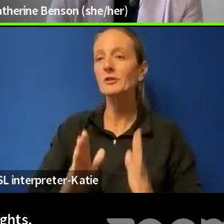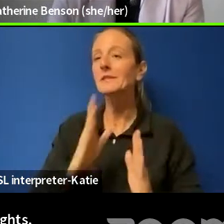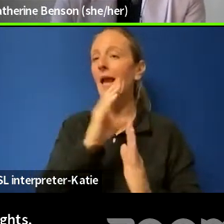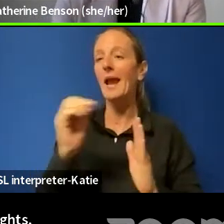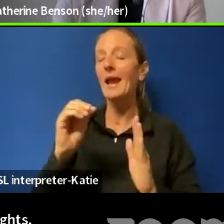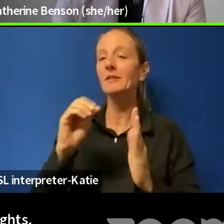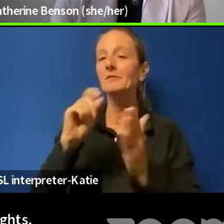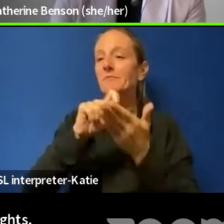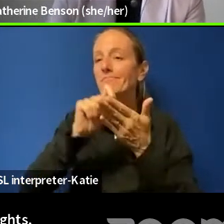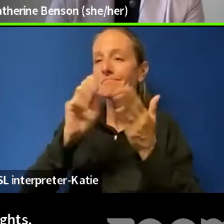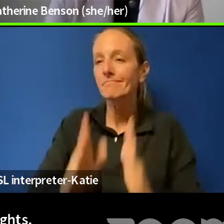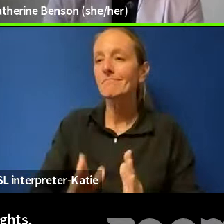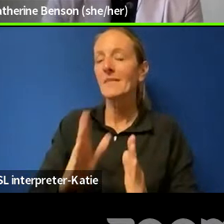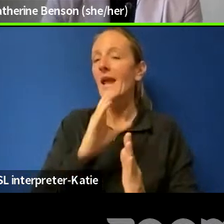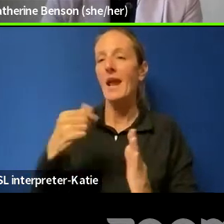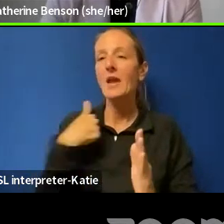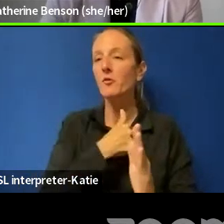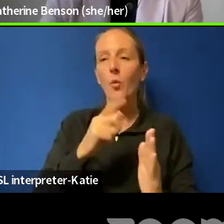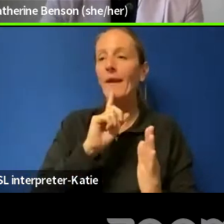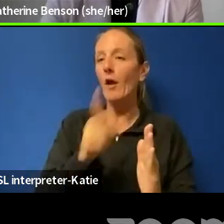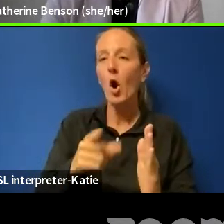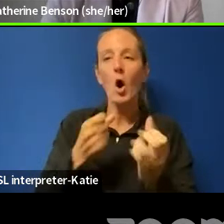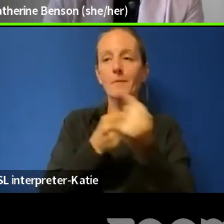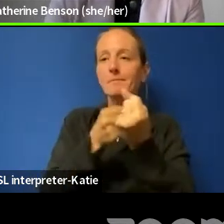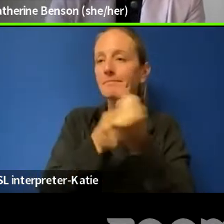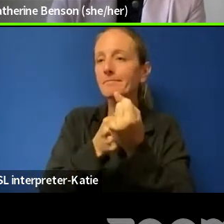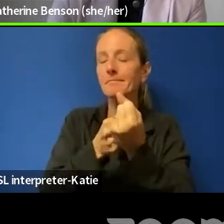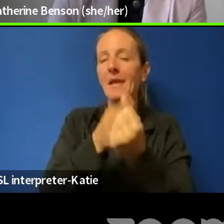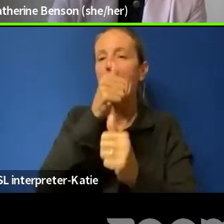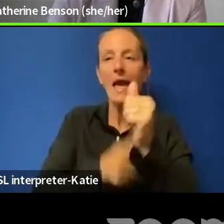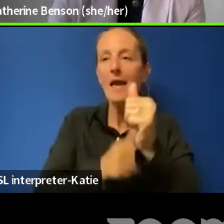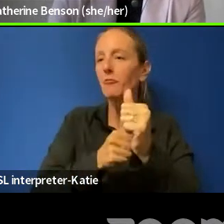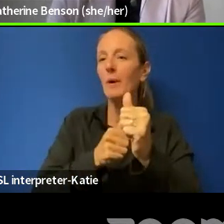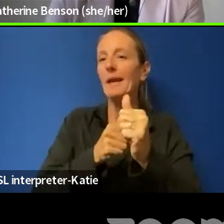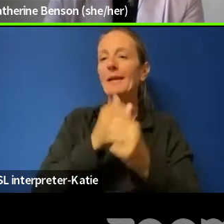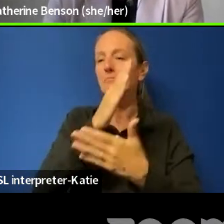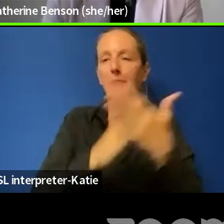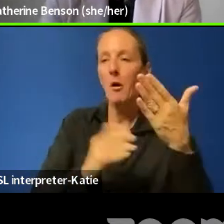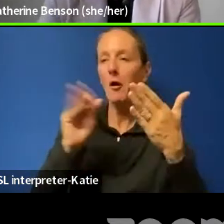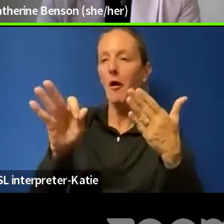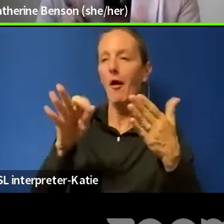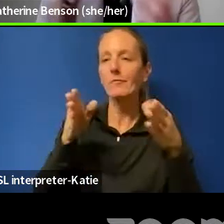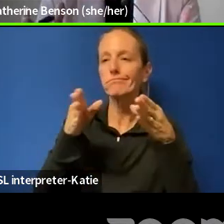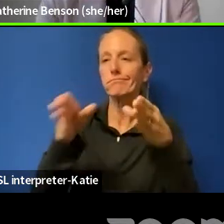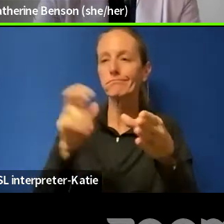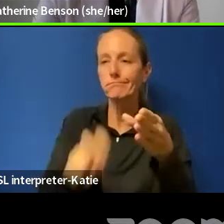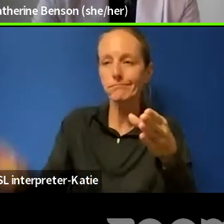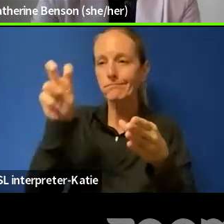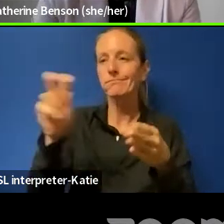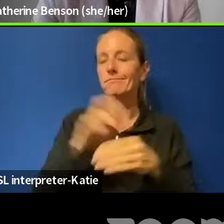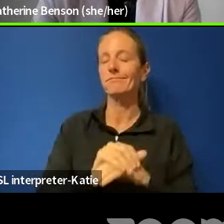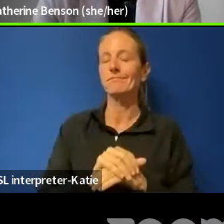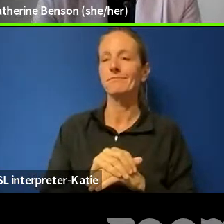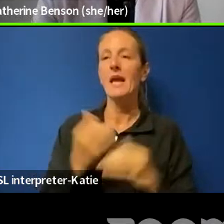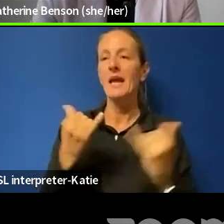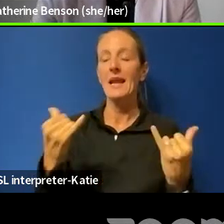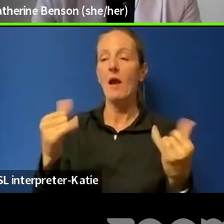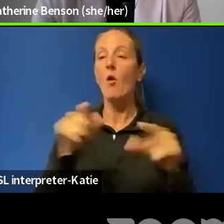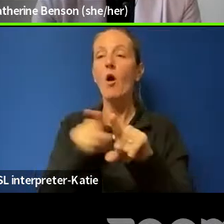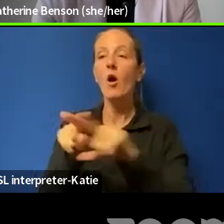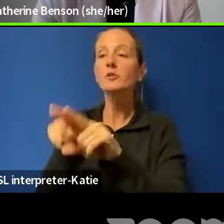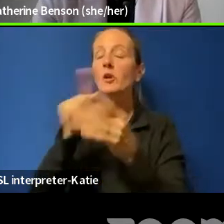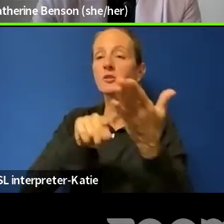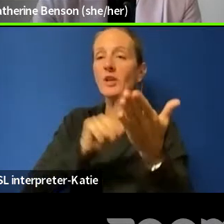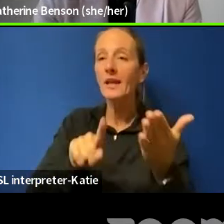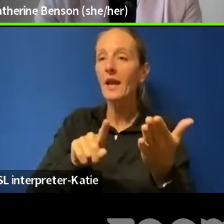behind you both in every step on your way to fight for student press freedom in BC. Um, in addition to checking out the Student Press